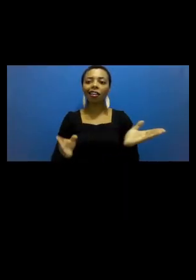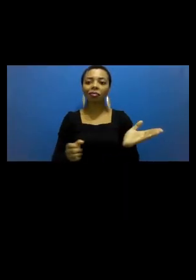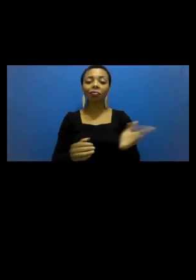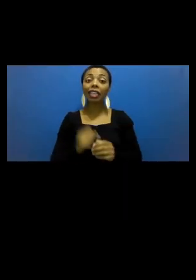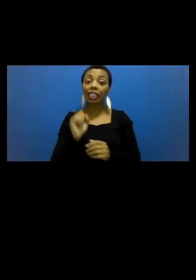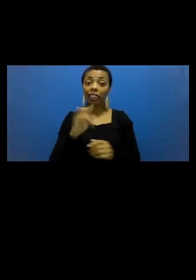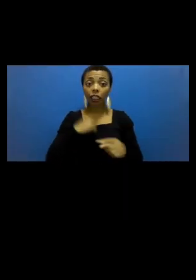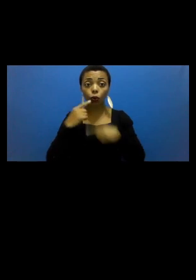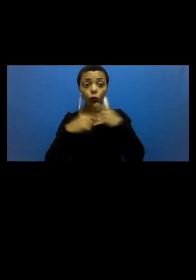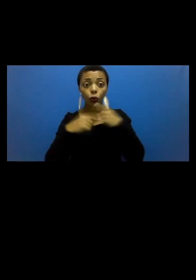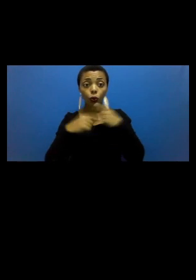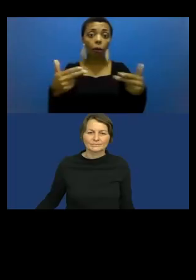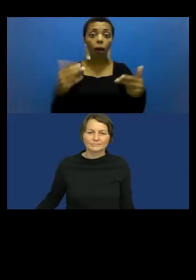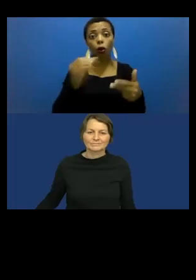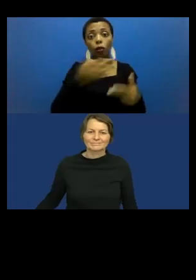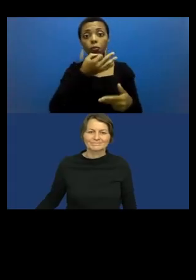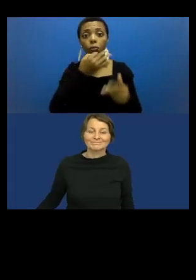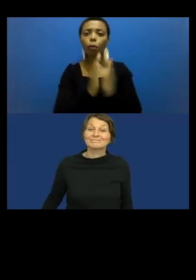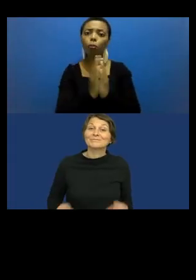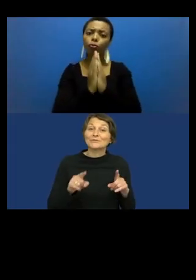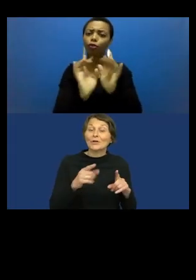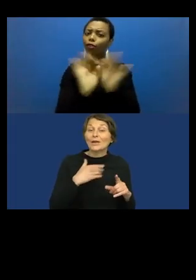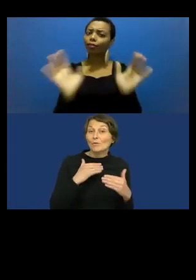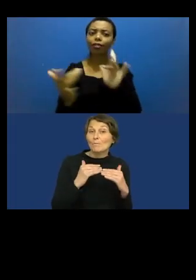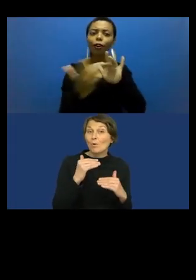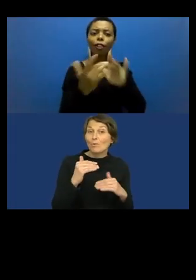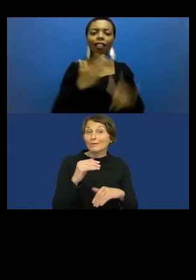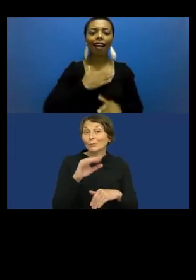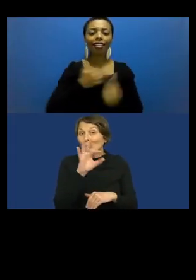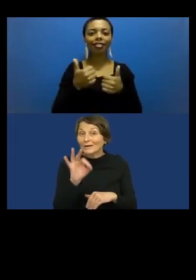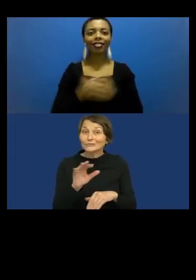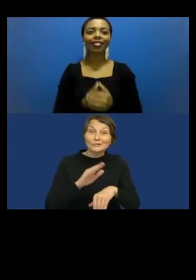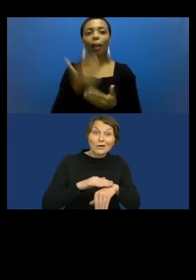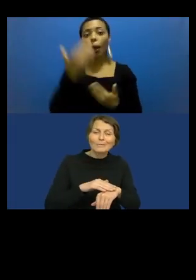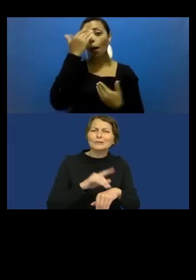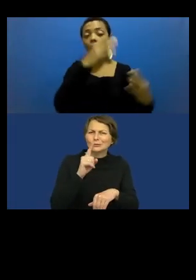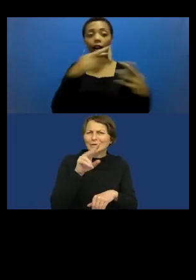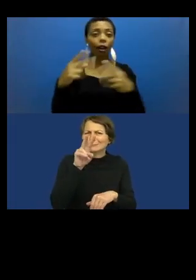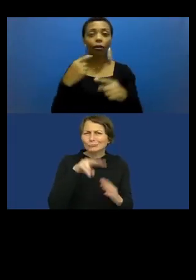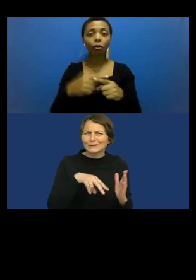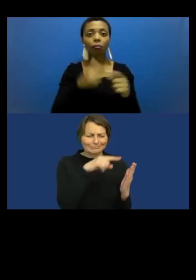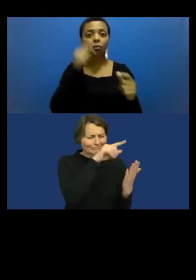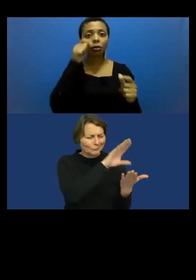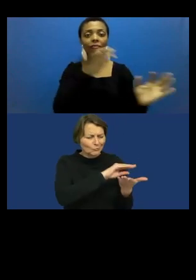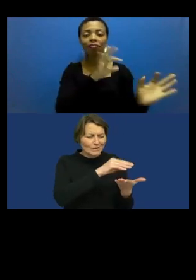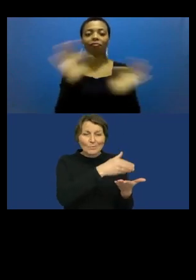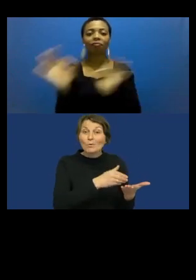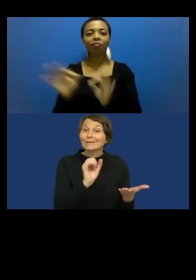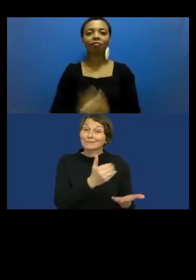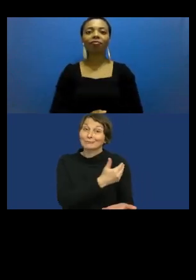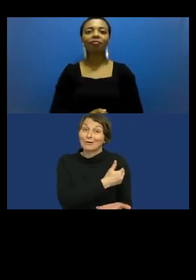have any questions or comments, please feel free to contact me. Thank you very much for your attention.